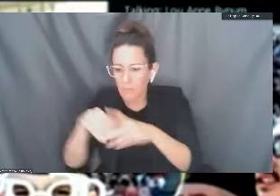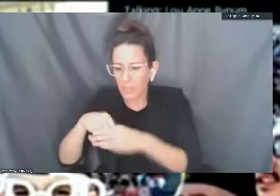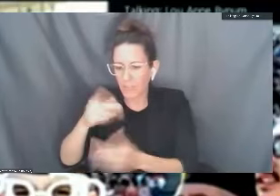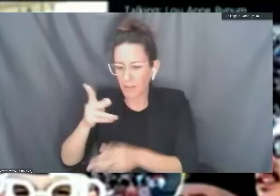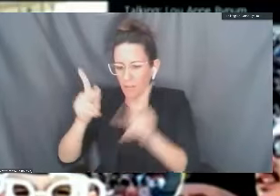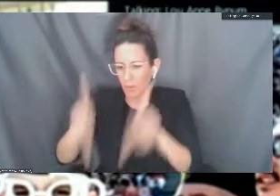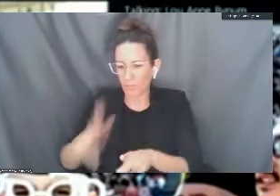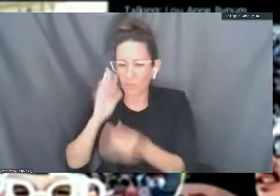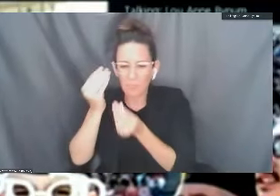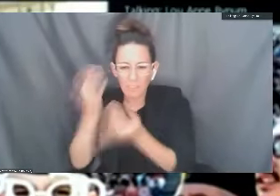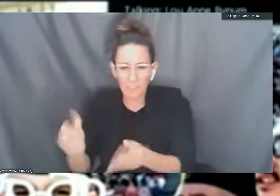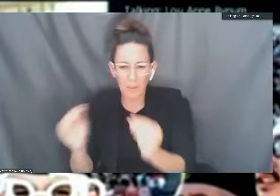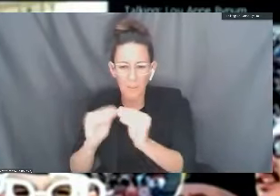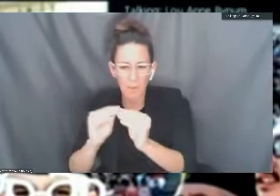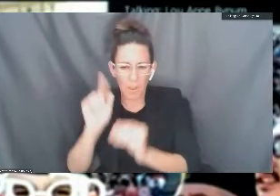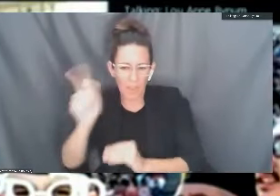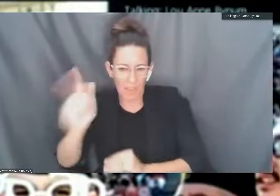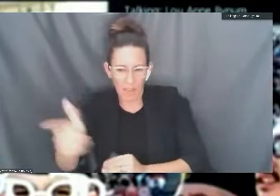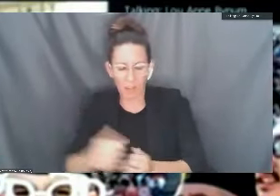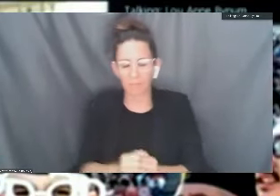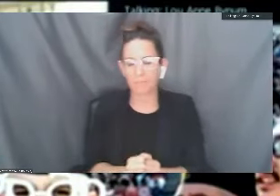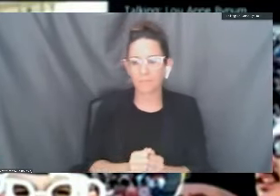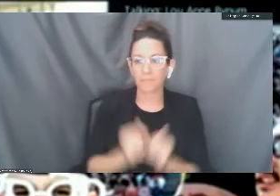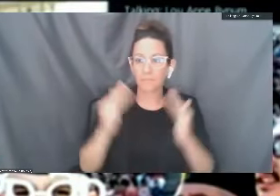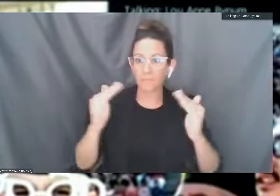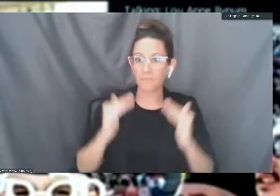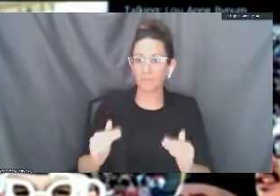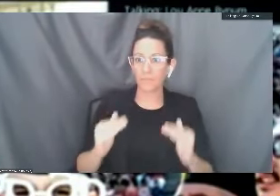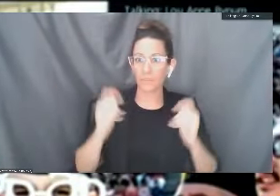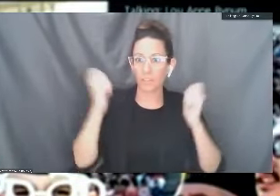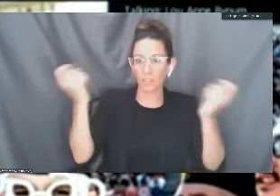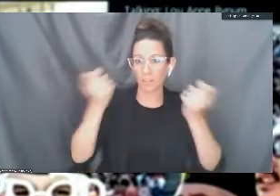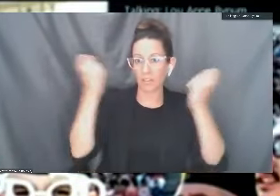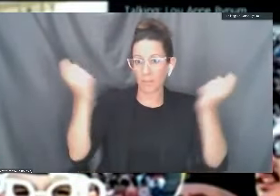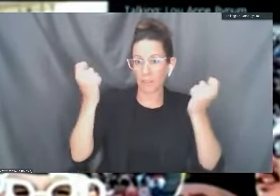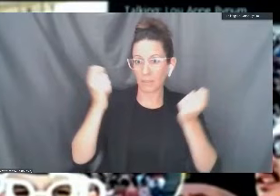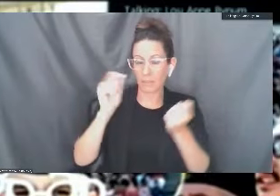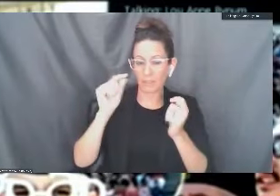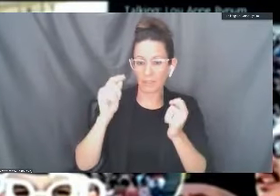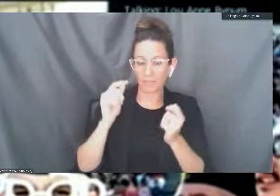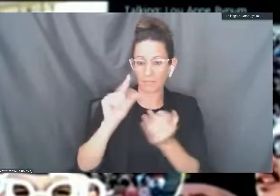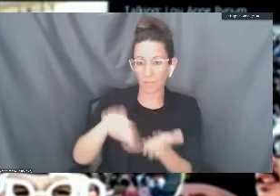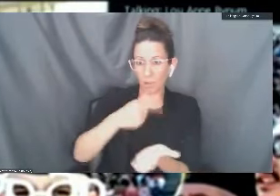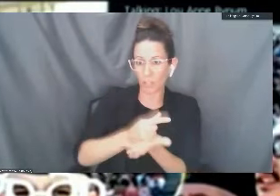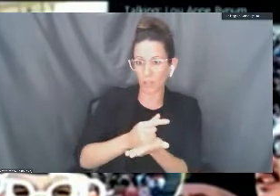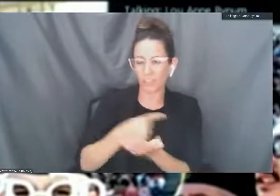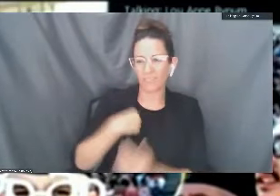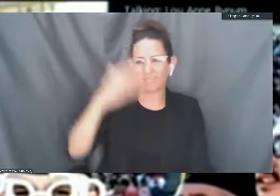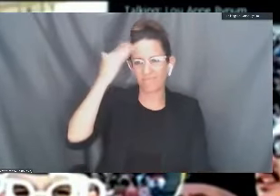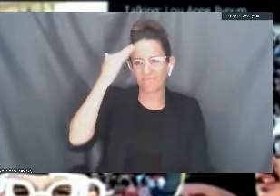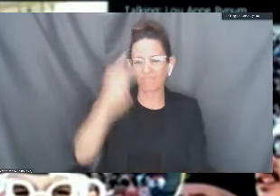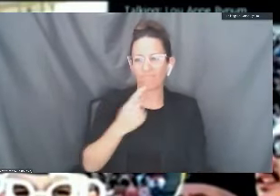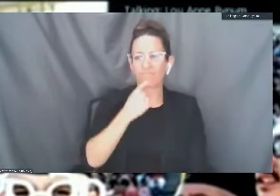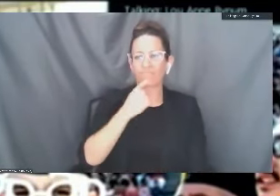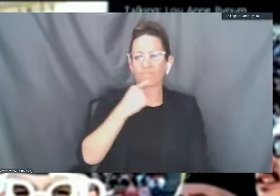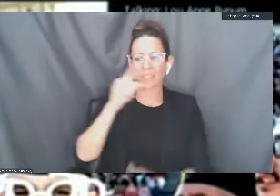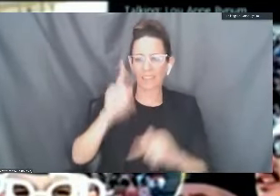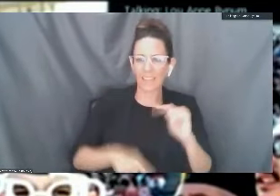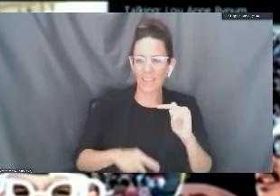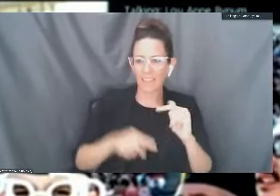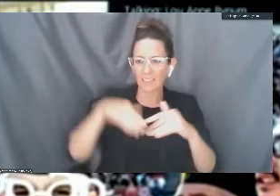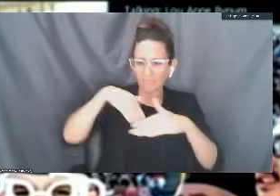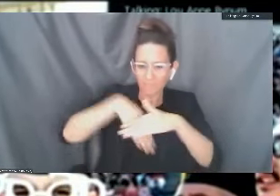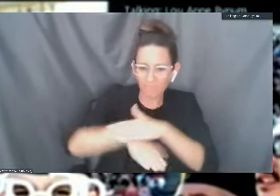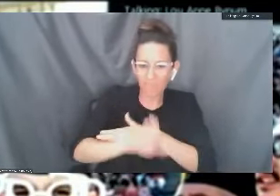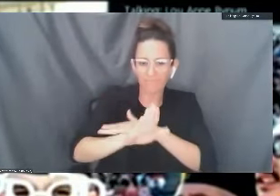Also regarding our virtual commencement ceremony. I know it's disappointing for a lot of you not to be able to do this in person. It's disappointing for